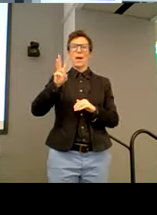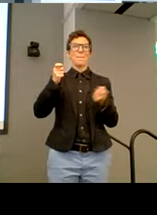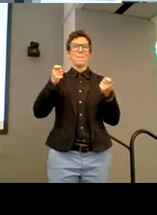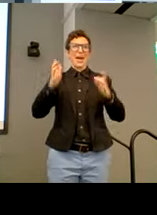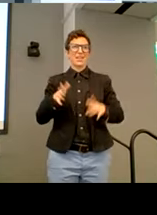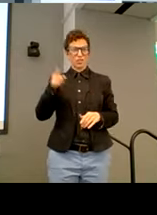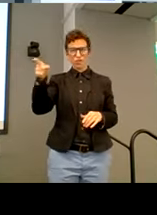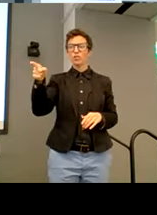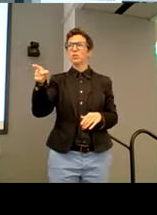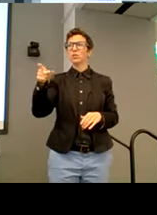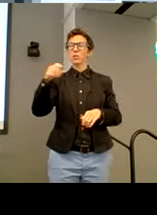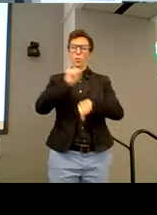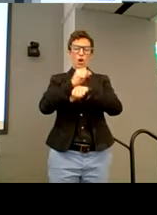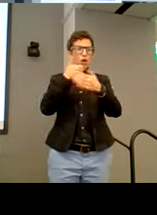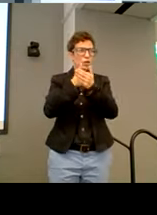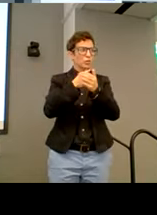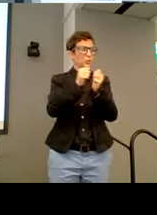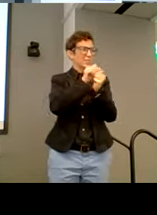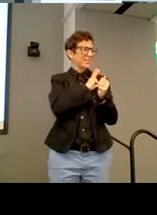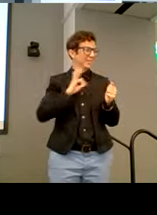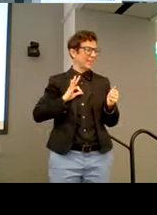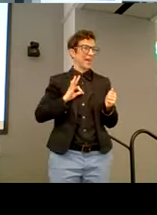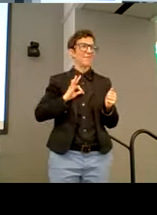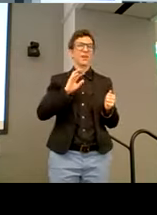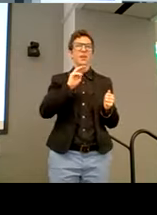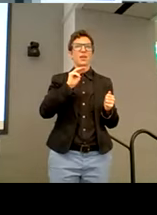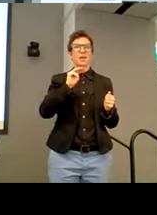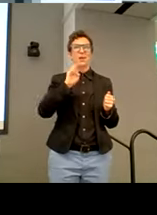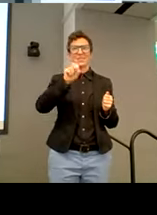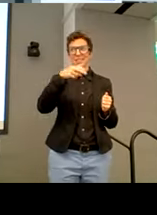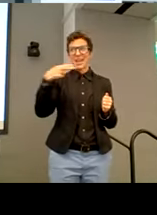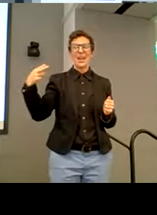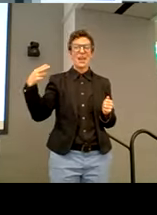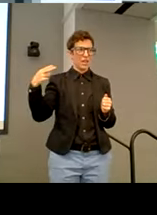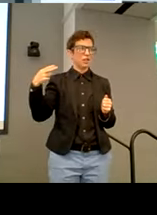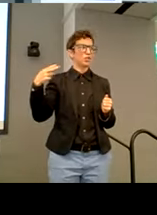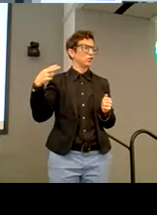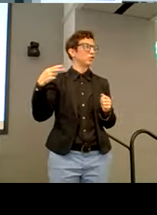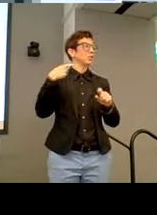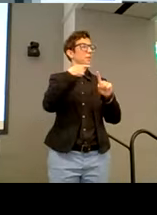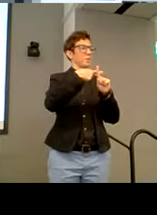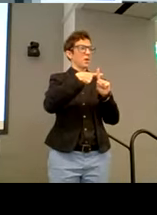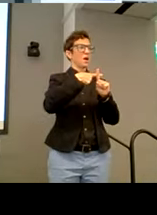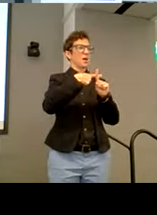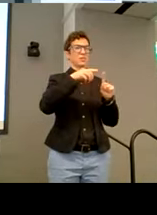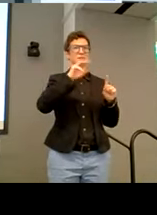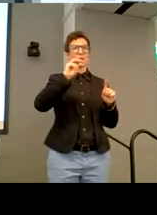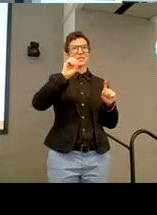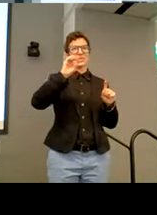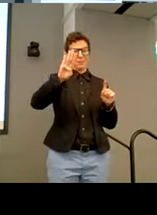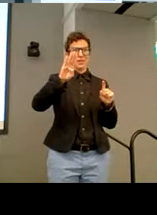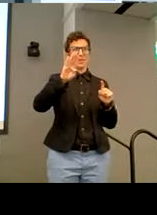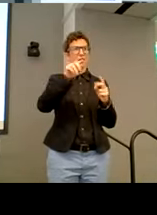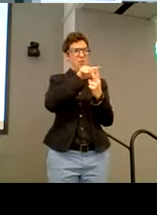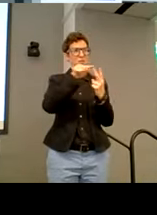worked closely with staff at the Massachusetts commission for the deaf and hard of hearing and the Massachusetts commission for the blind to be